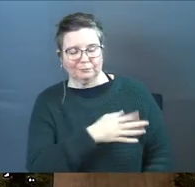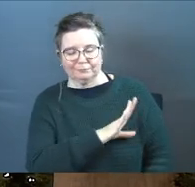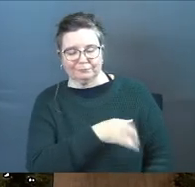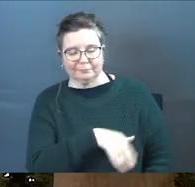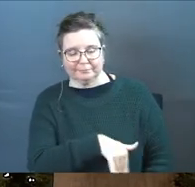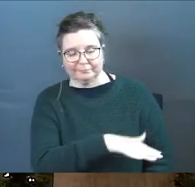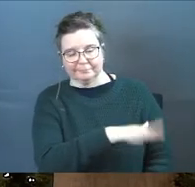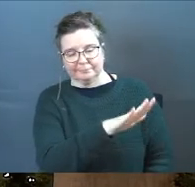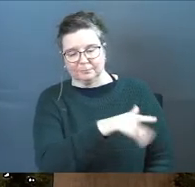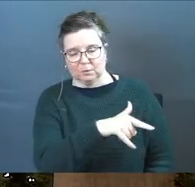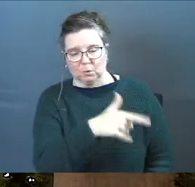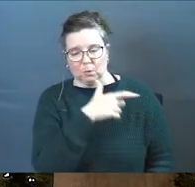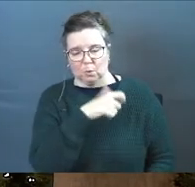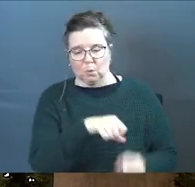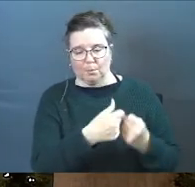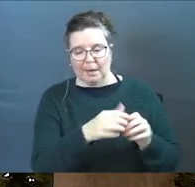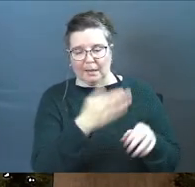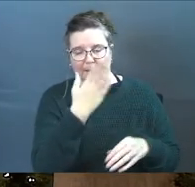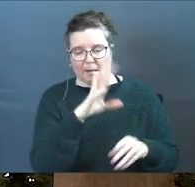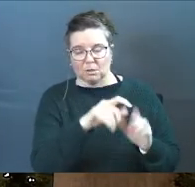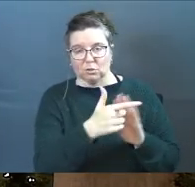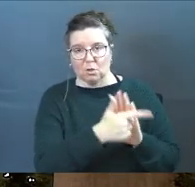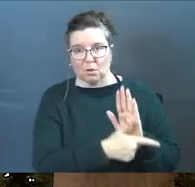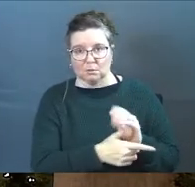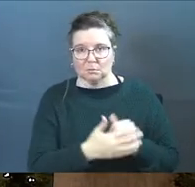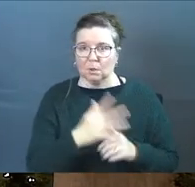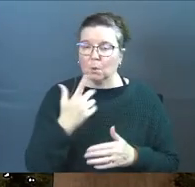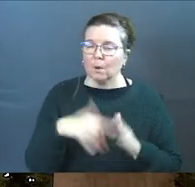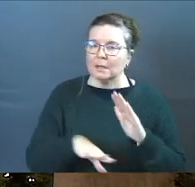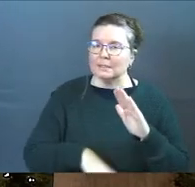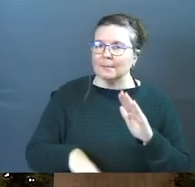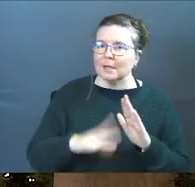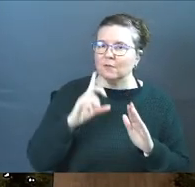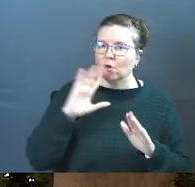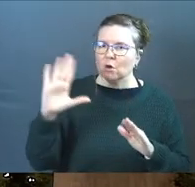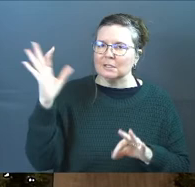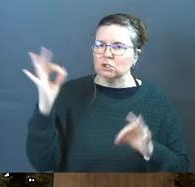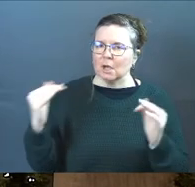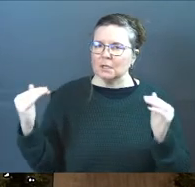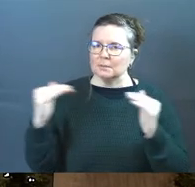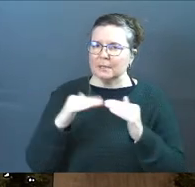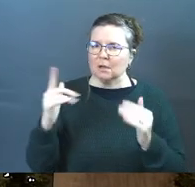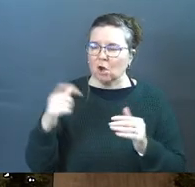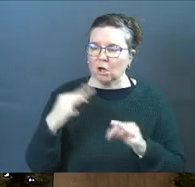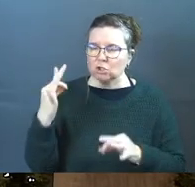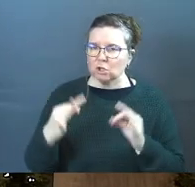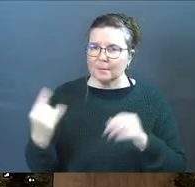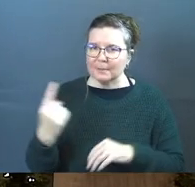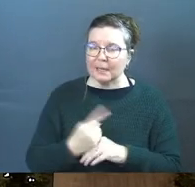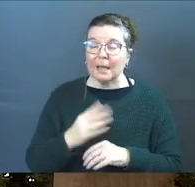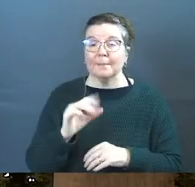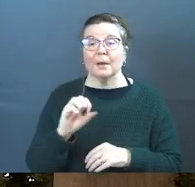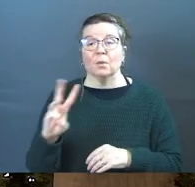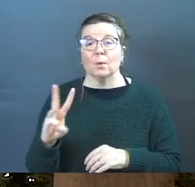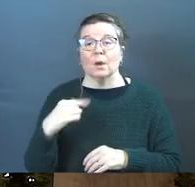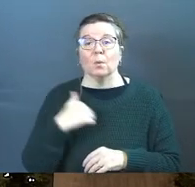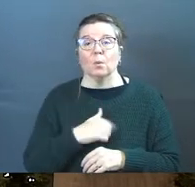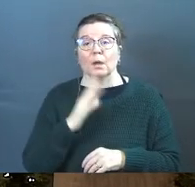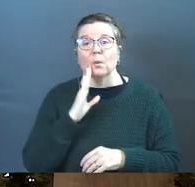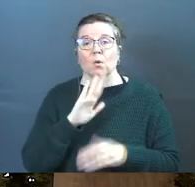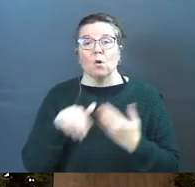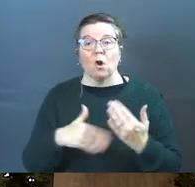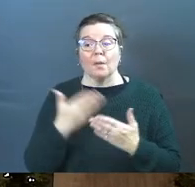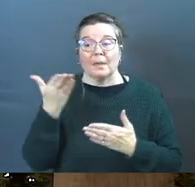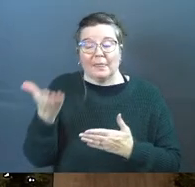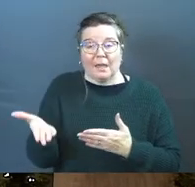get away from me you who break God's laws what is the basis for his judgment on judgment day and by the way we will